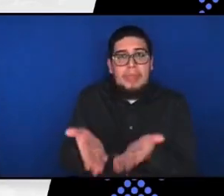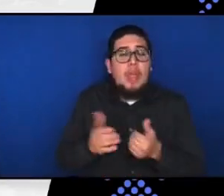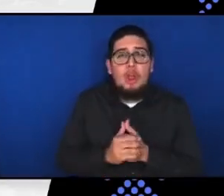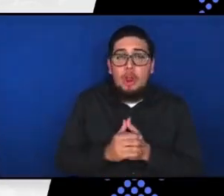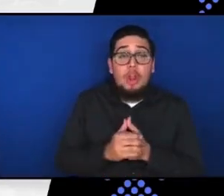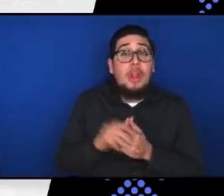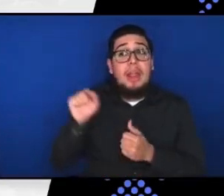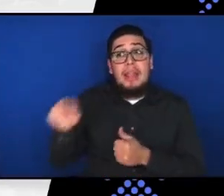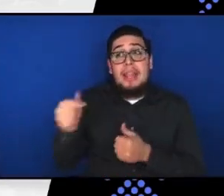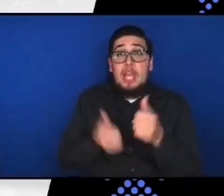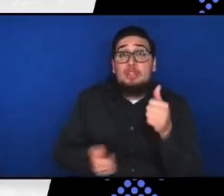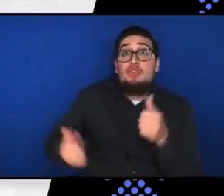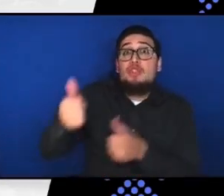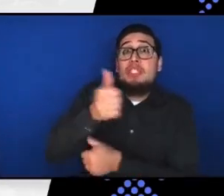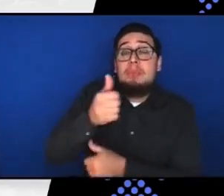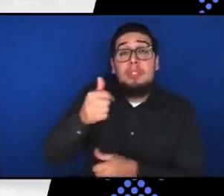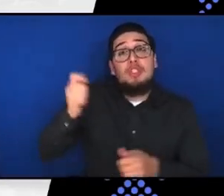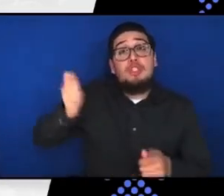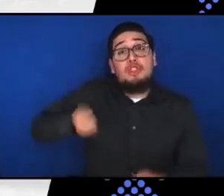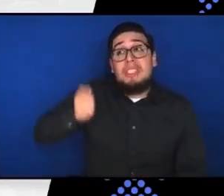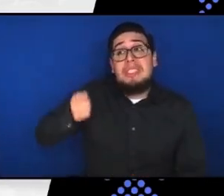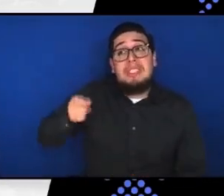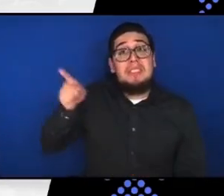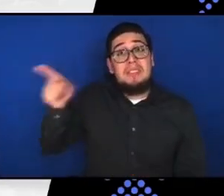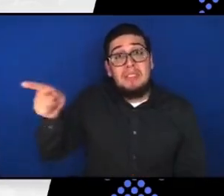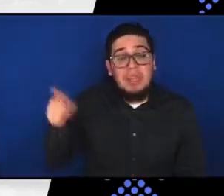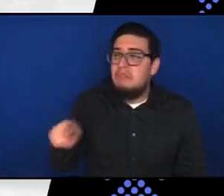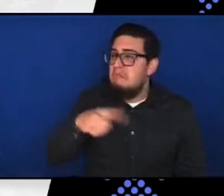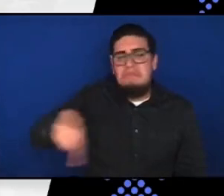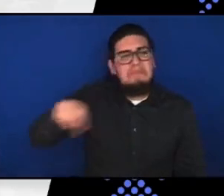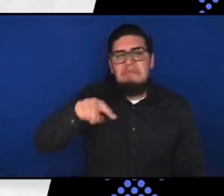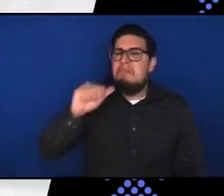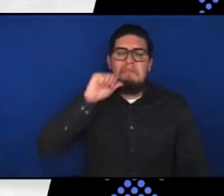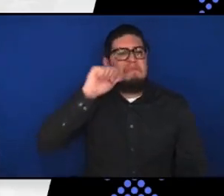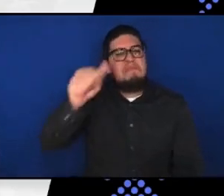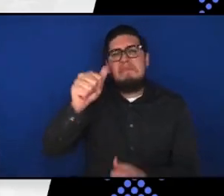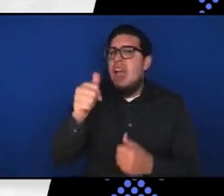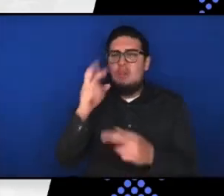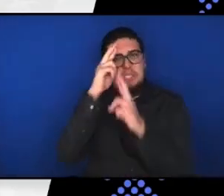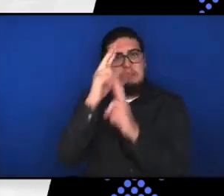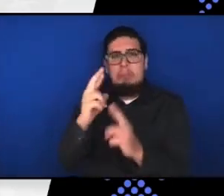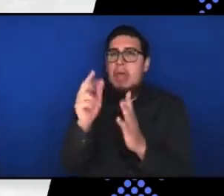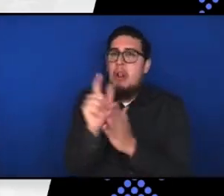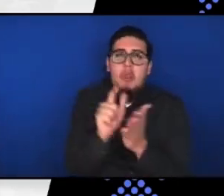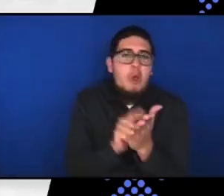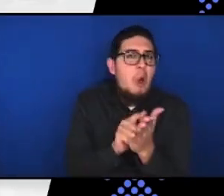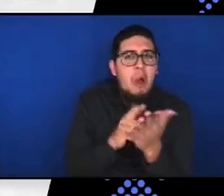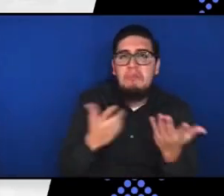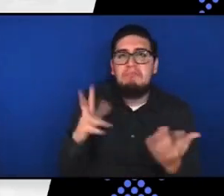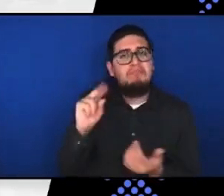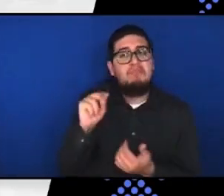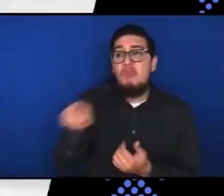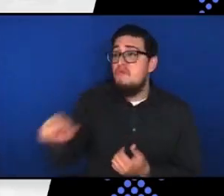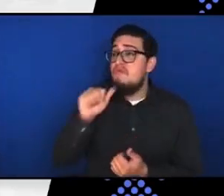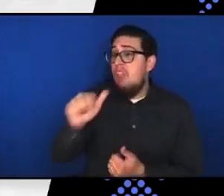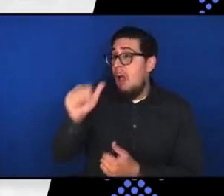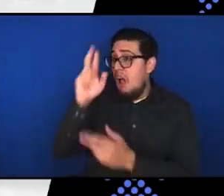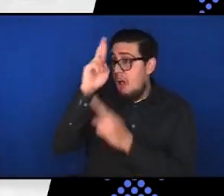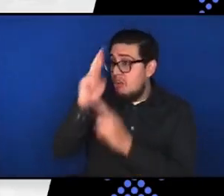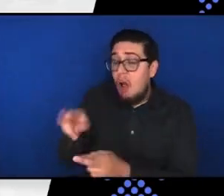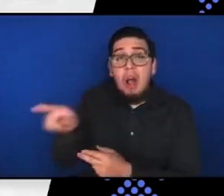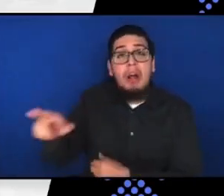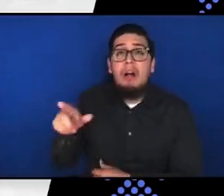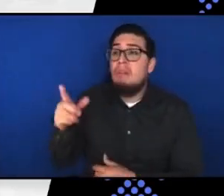Court do not respect the rule of law or the will of Congress. They strike down laws